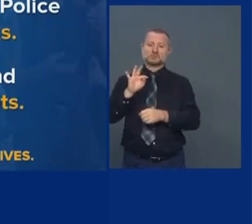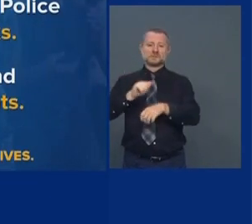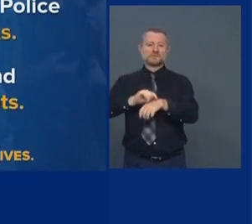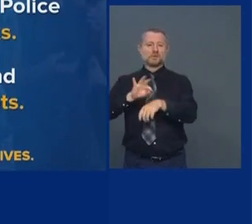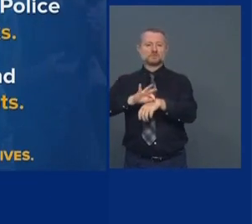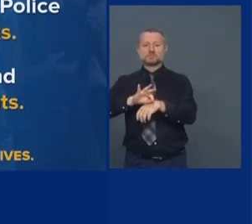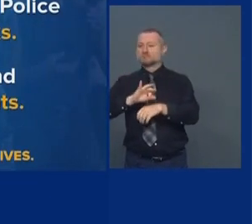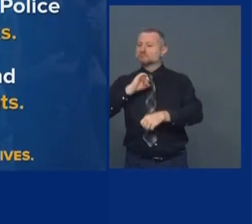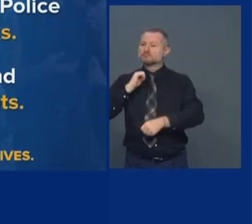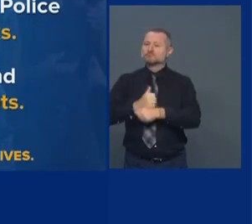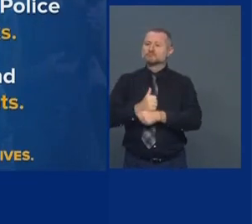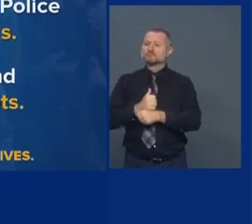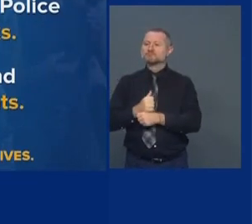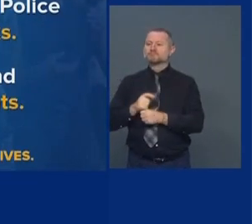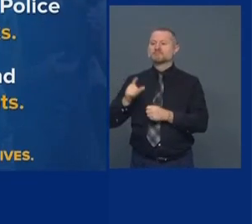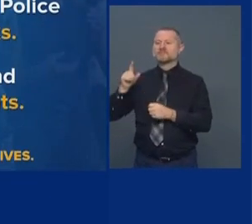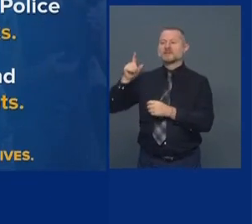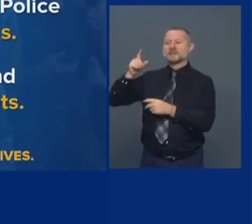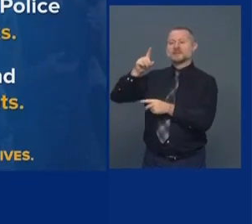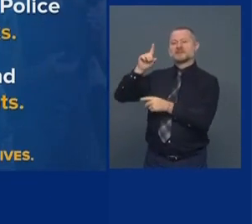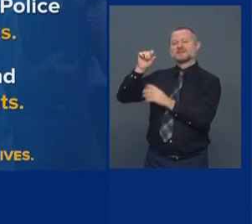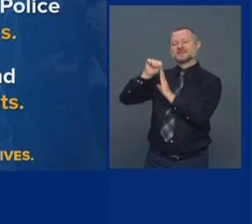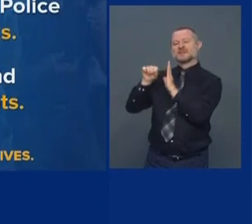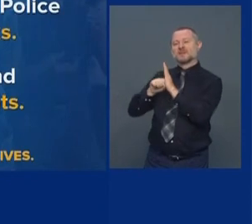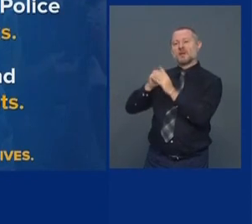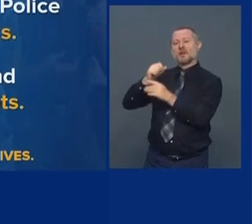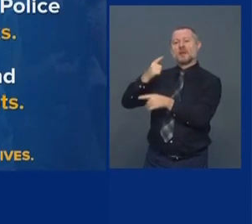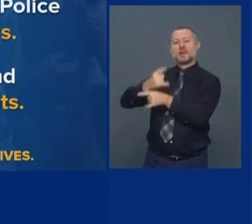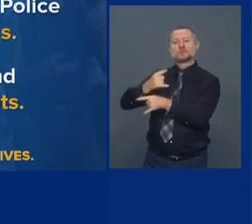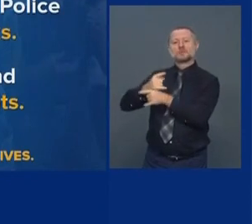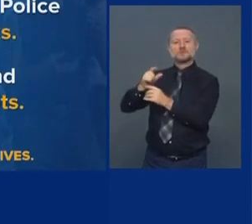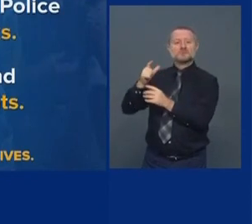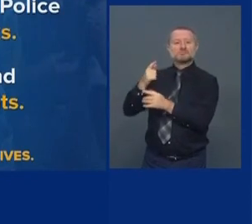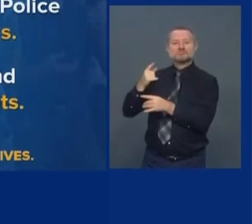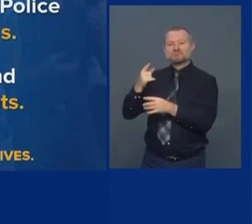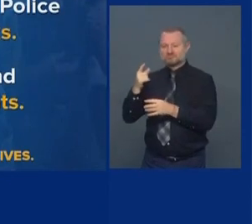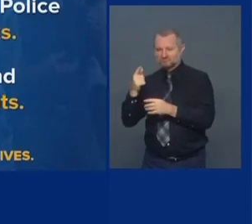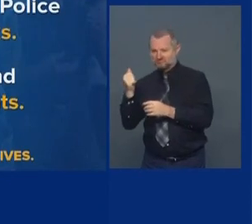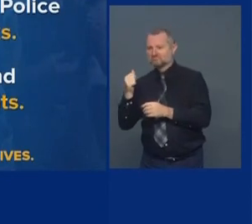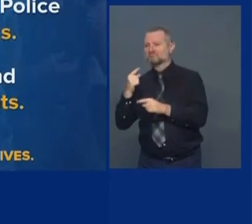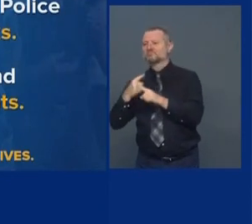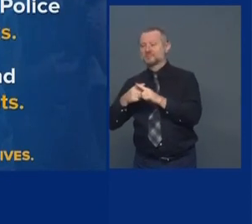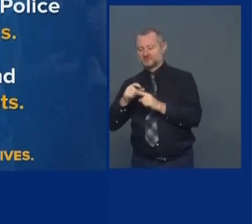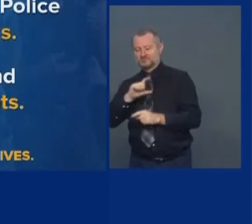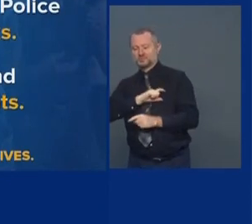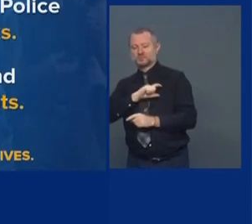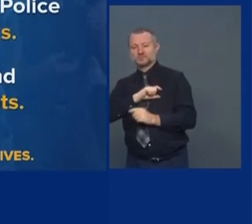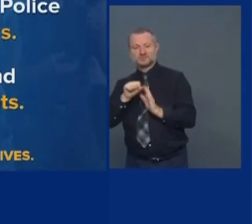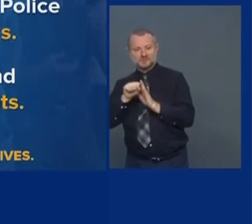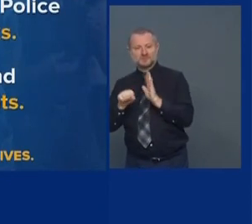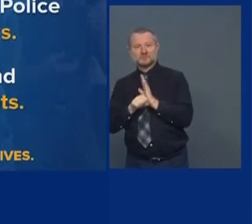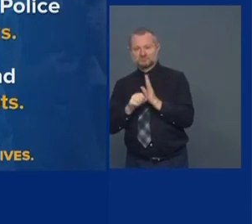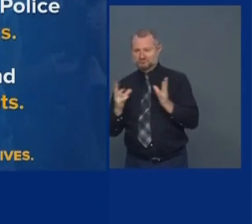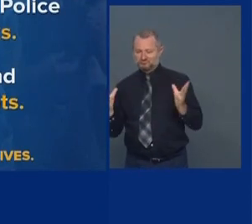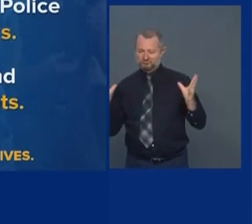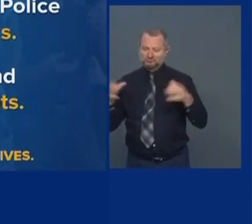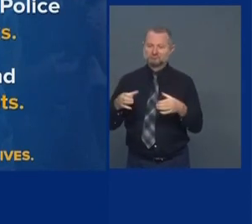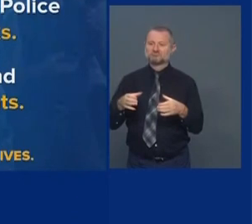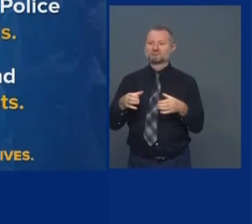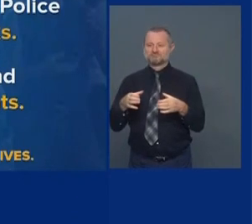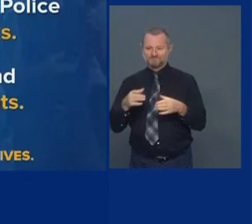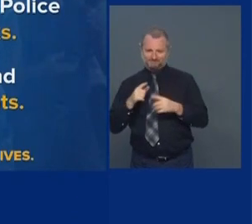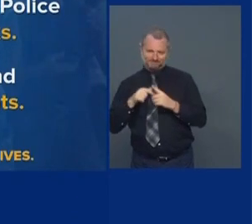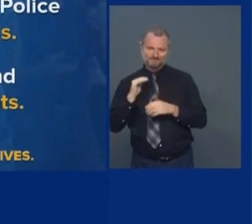supplement local governments. That has been working well. They did 4,000 establishments